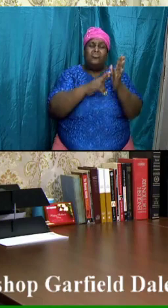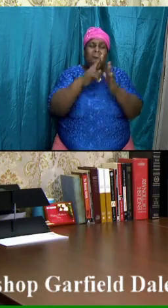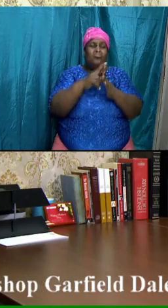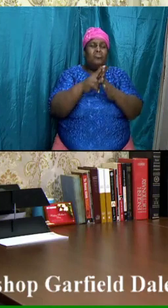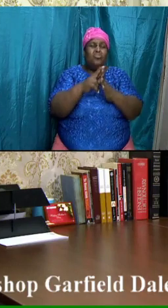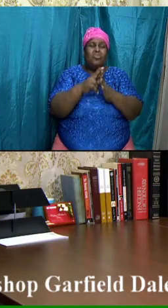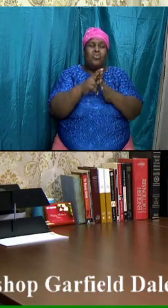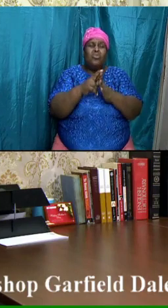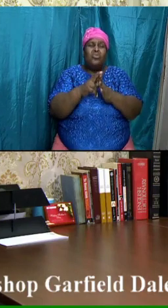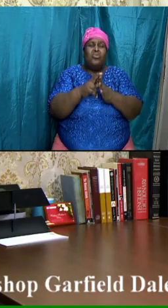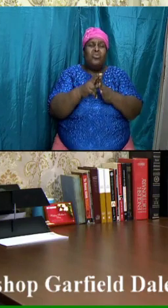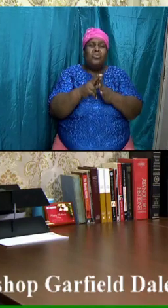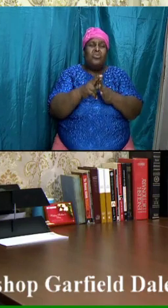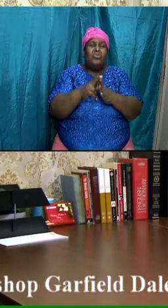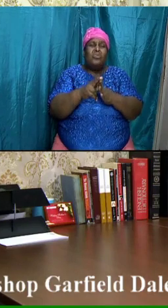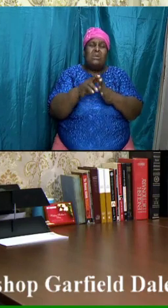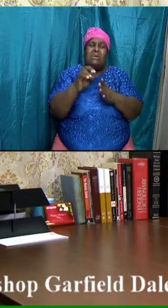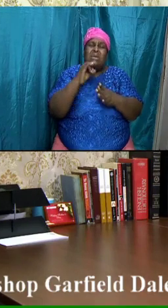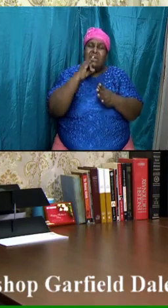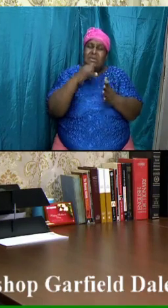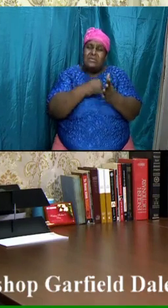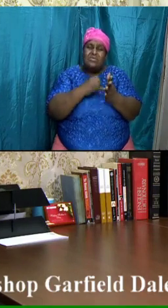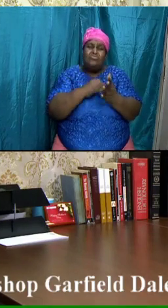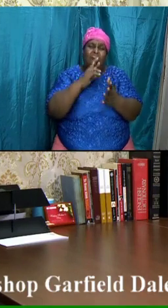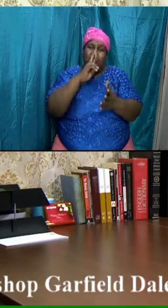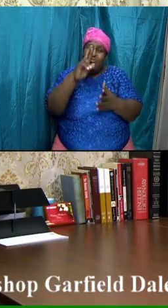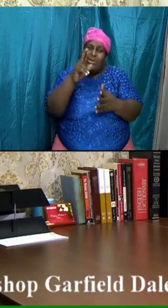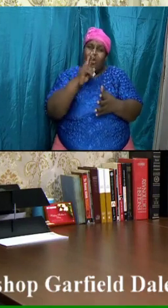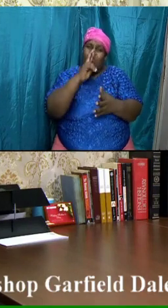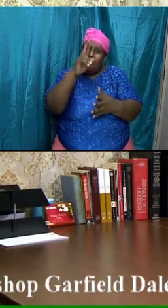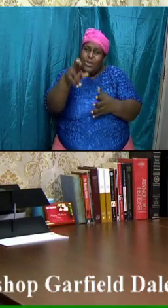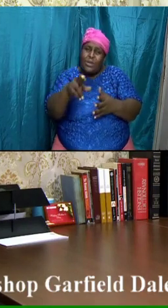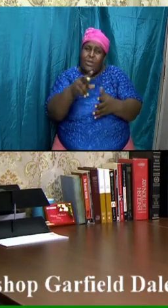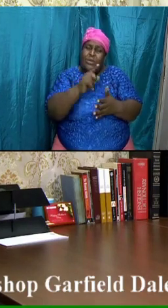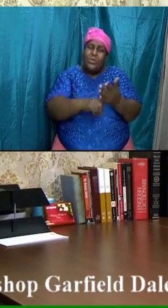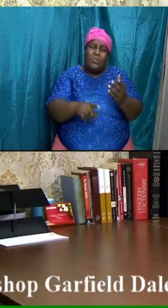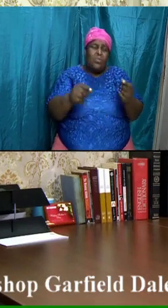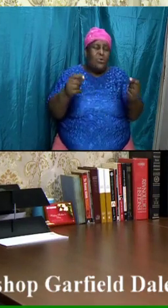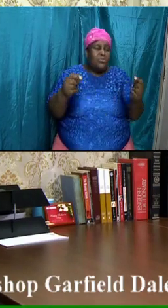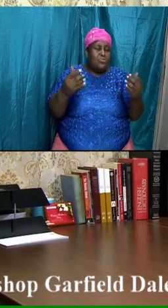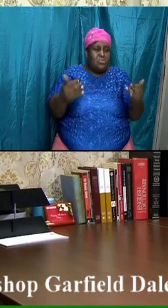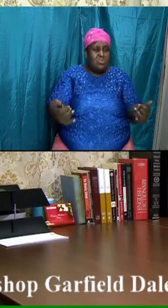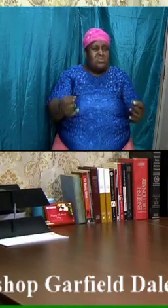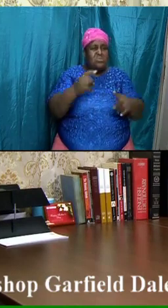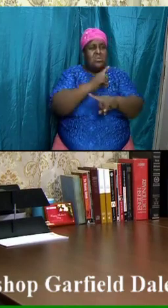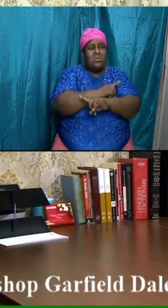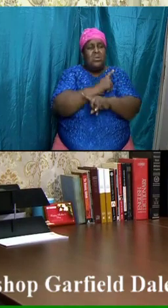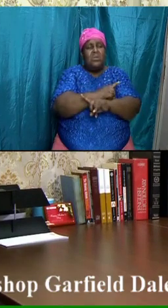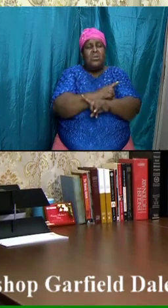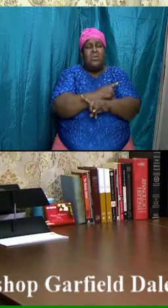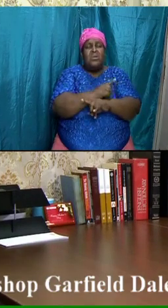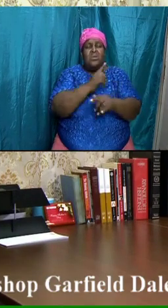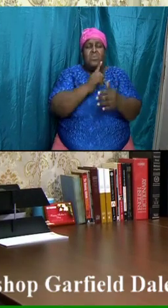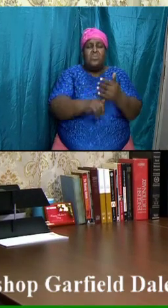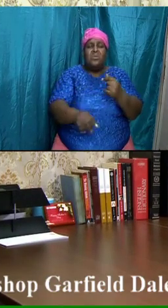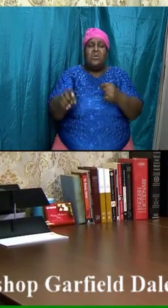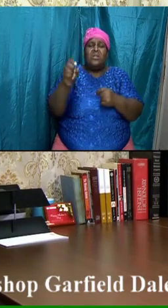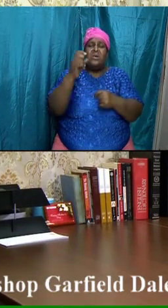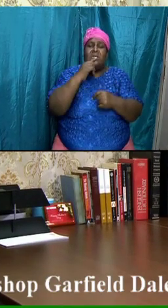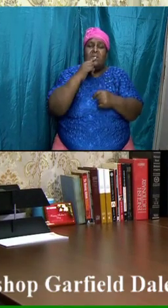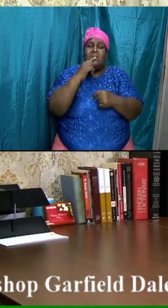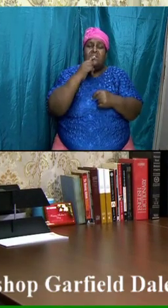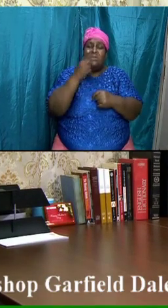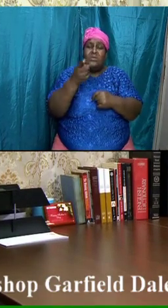rule over is it really real what we do today will determine the position that we